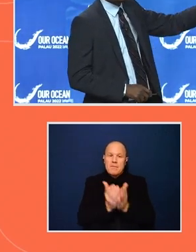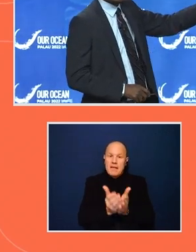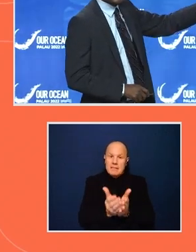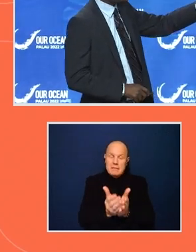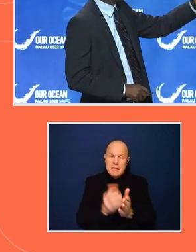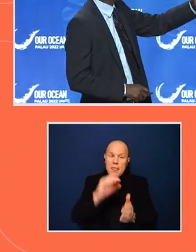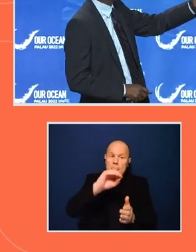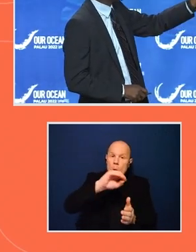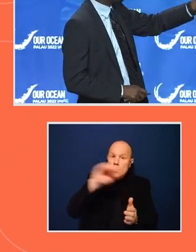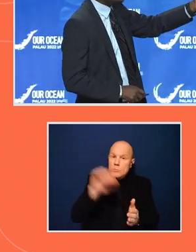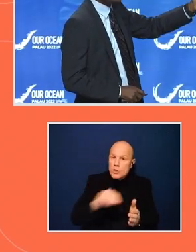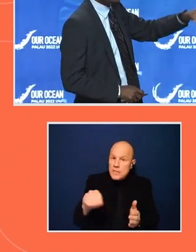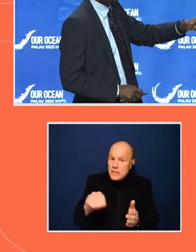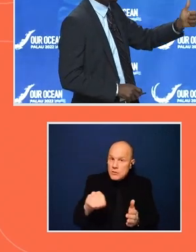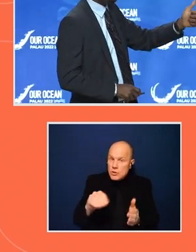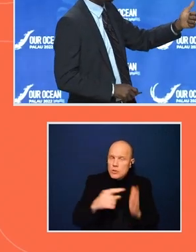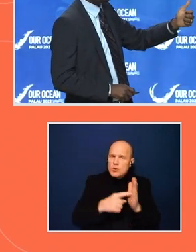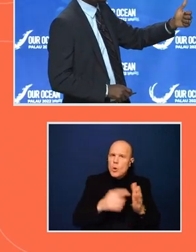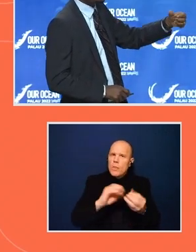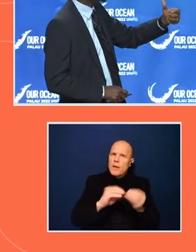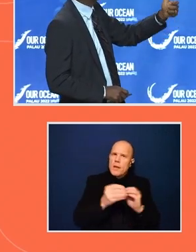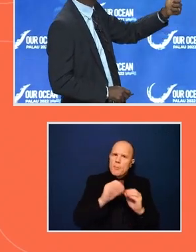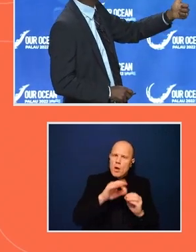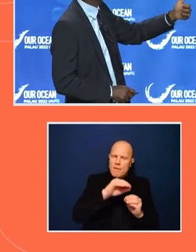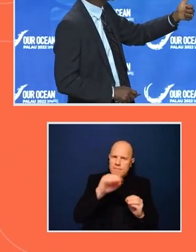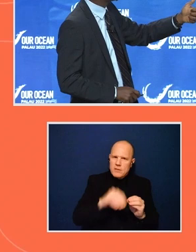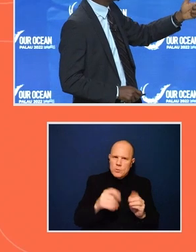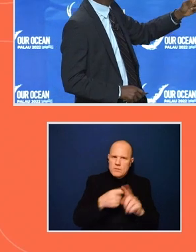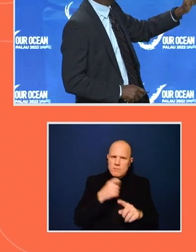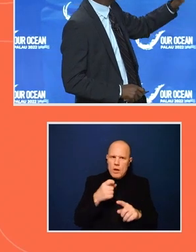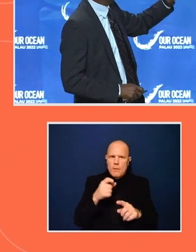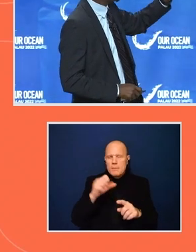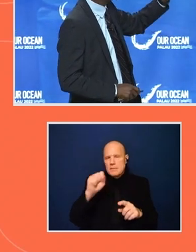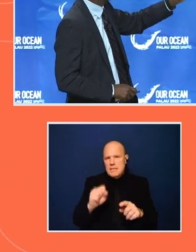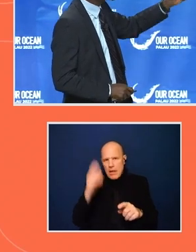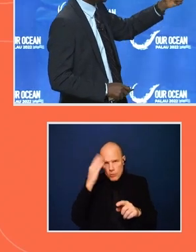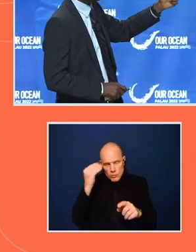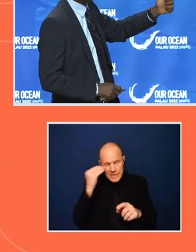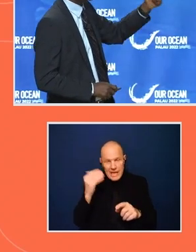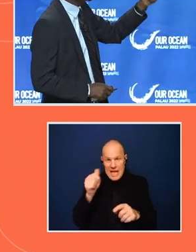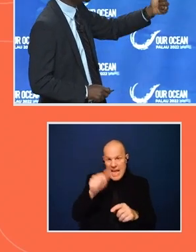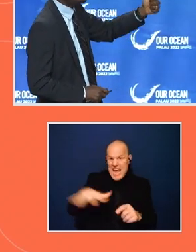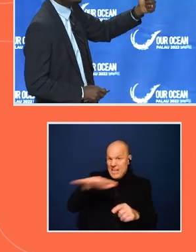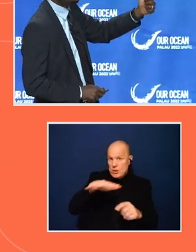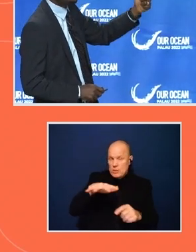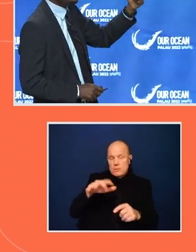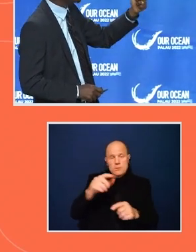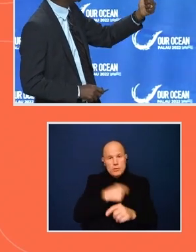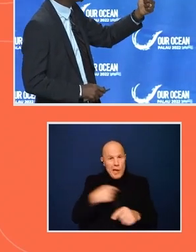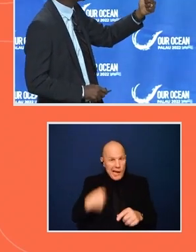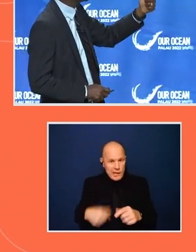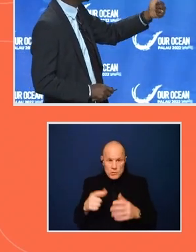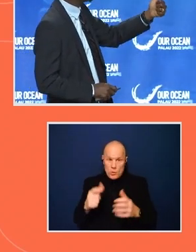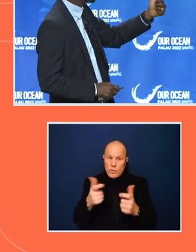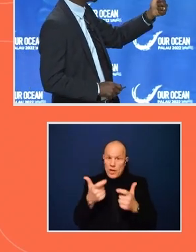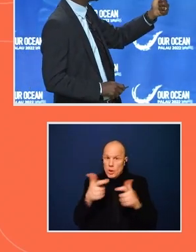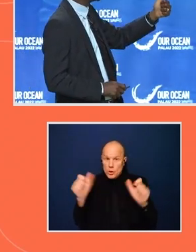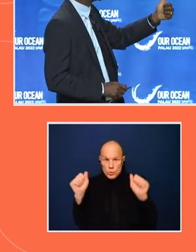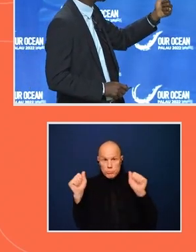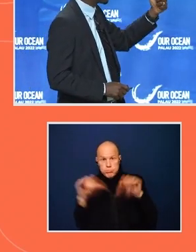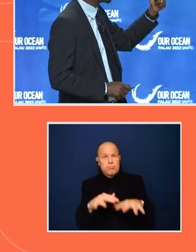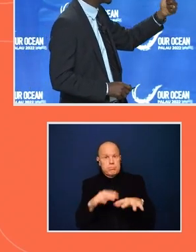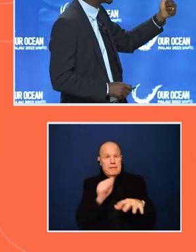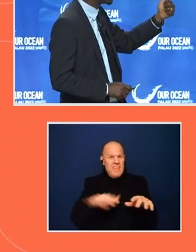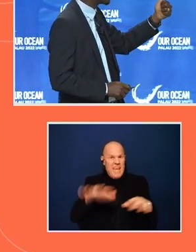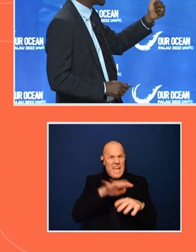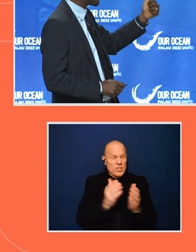are Asian origin, what are from South Korea, what are from China. So there are huge presence of the Asian vessels, the distant water